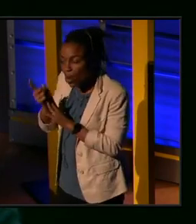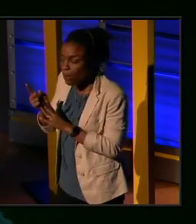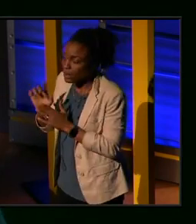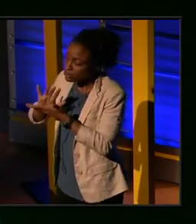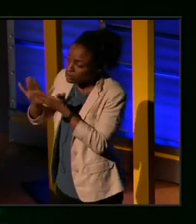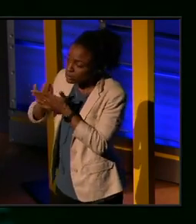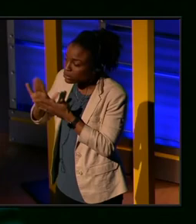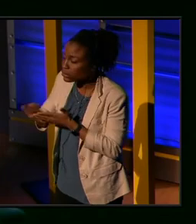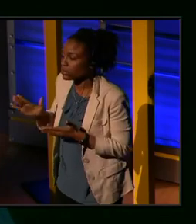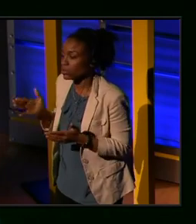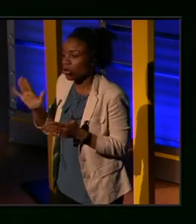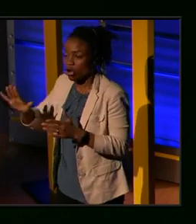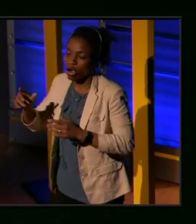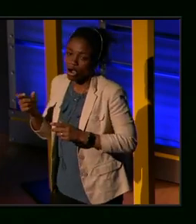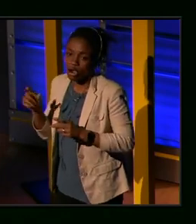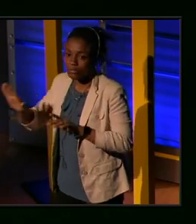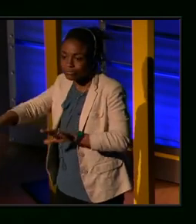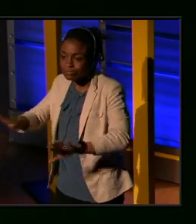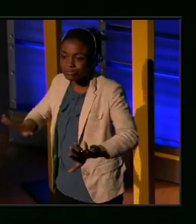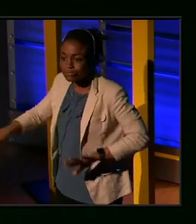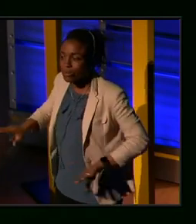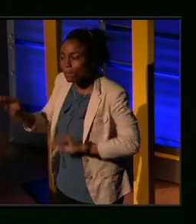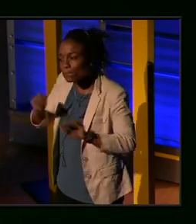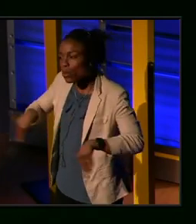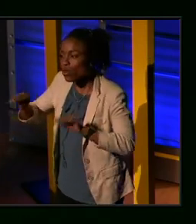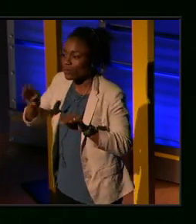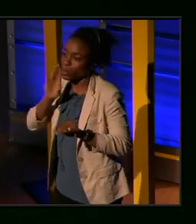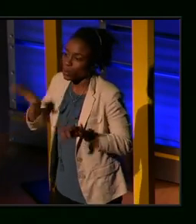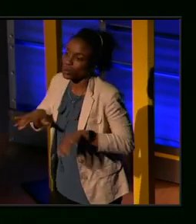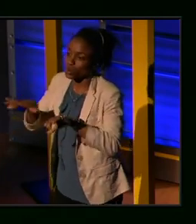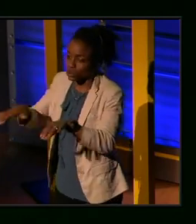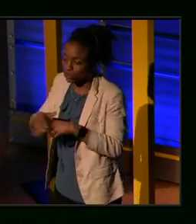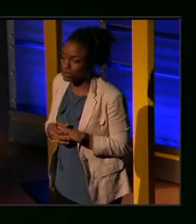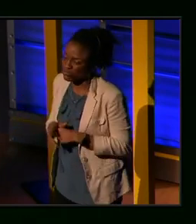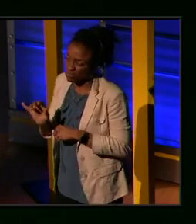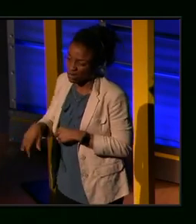By a gesture that she'll do. So, that's.